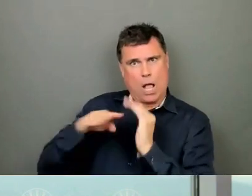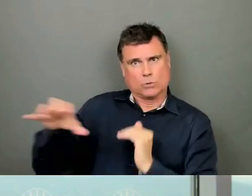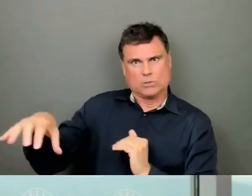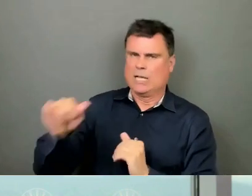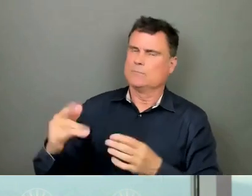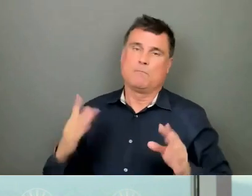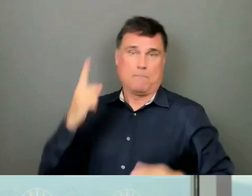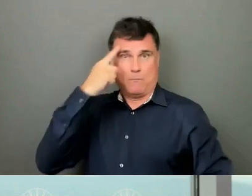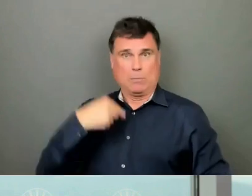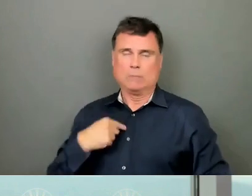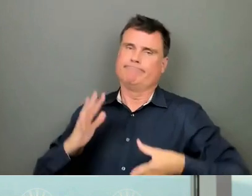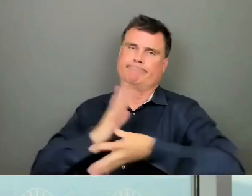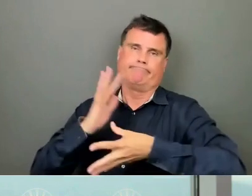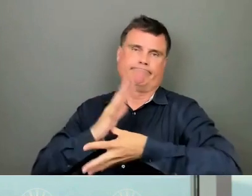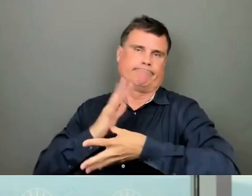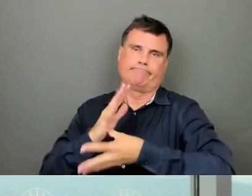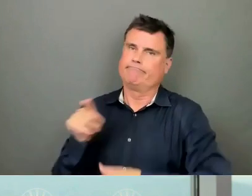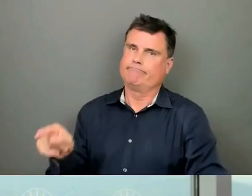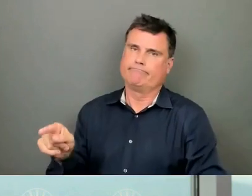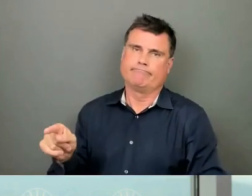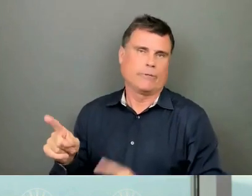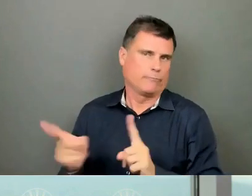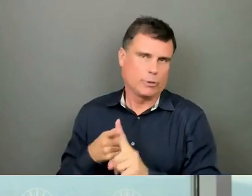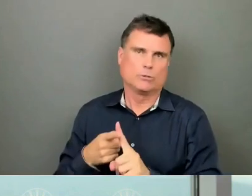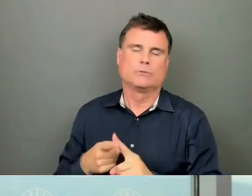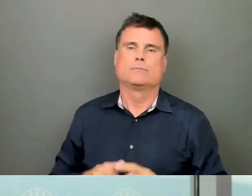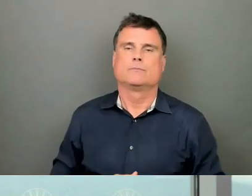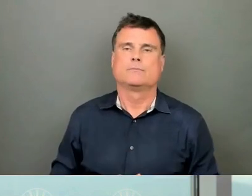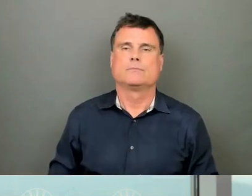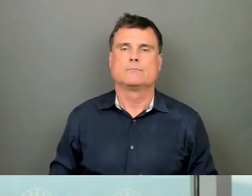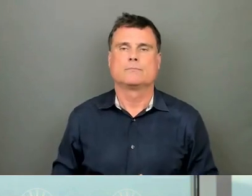Our next question is from Chloe, Radio Canada.